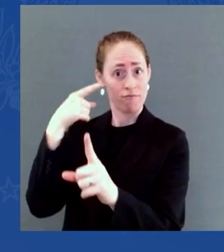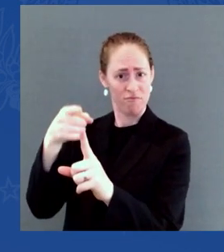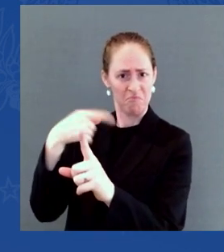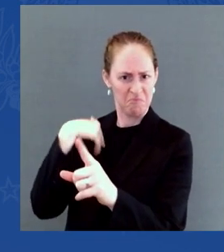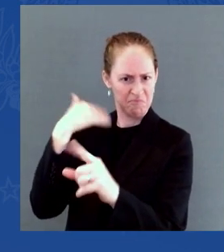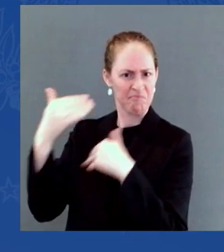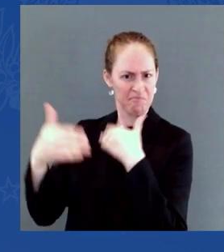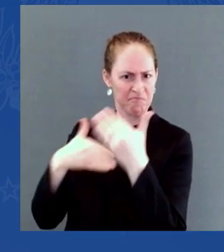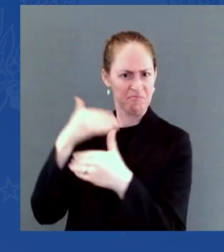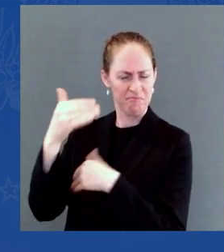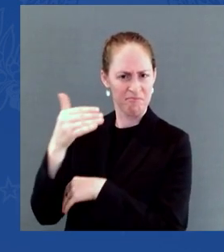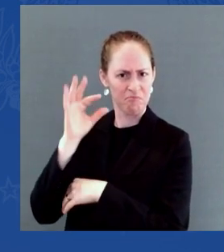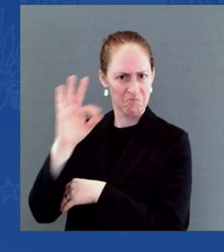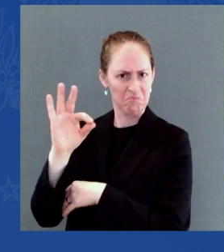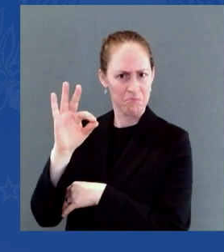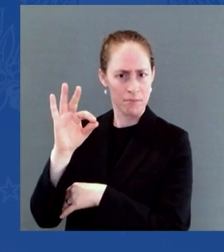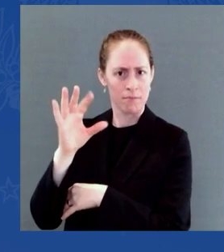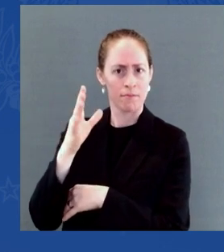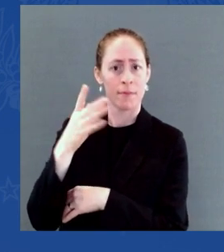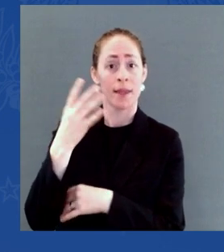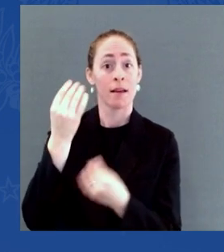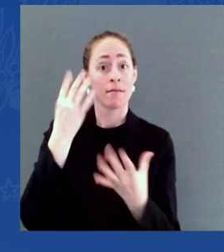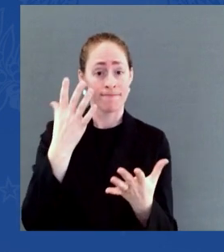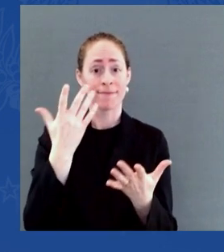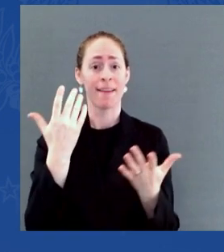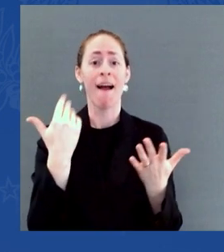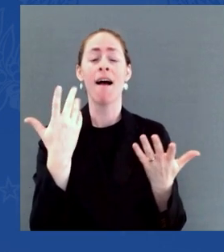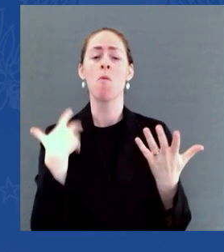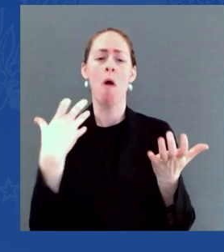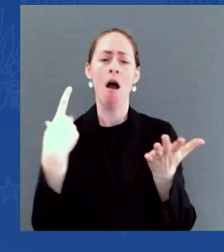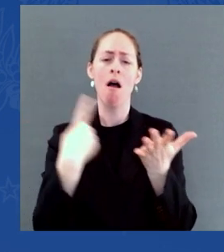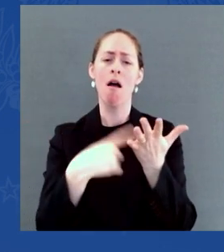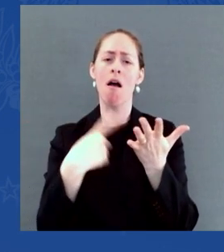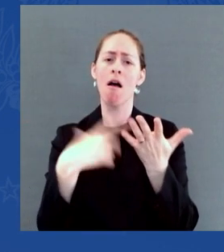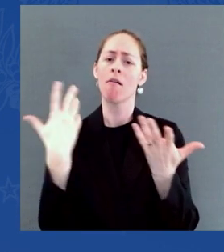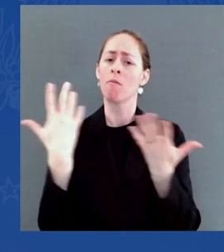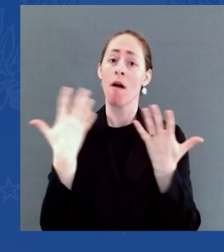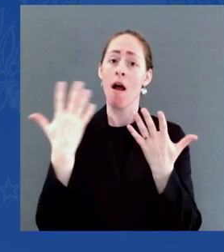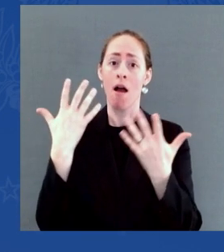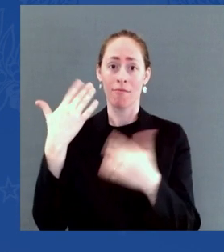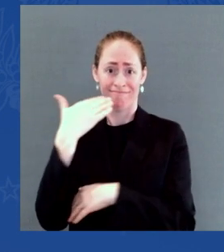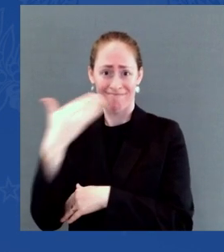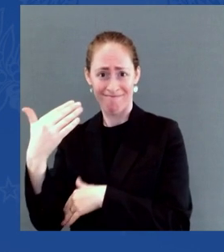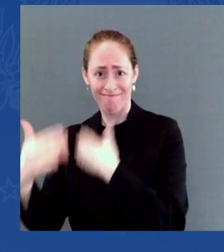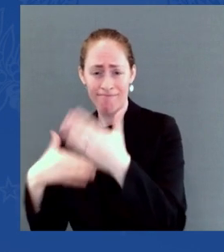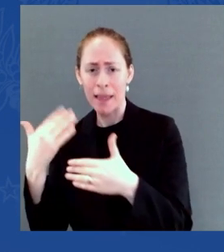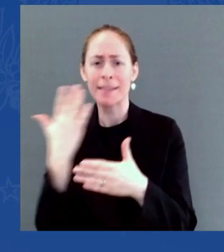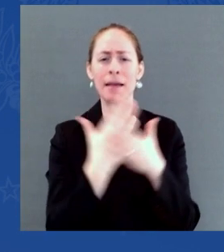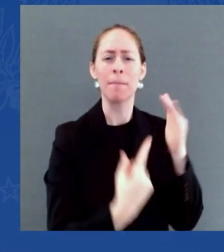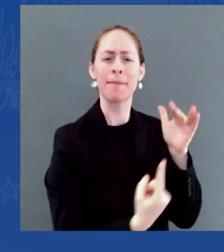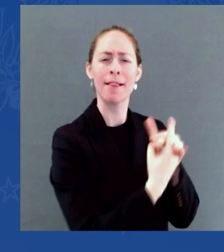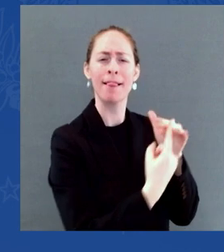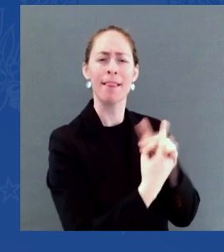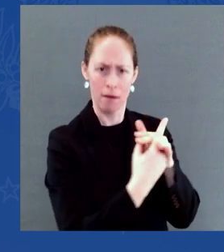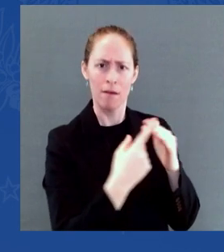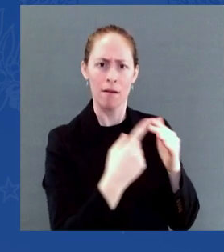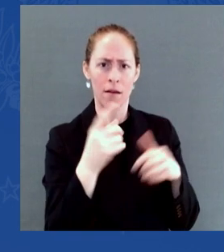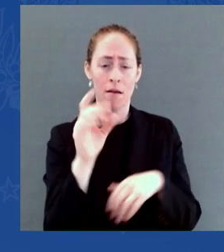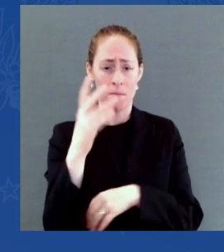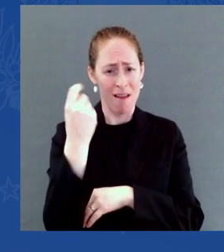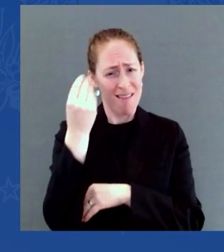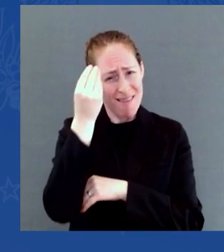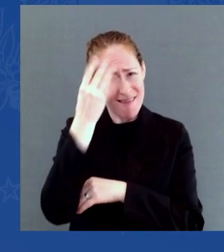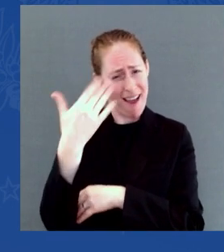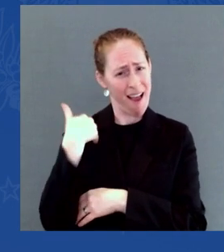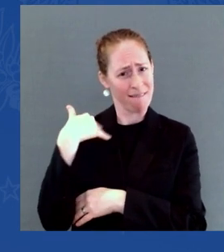those actions are already starting to pay off for American families. First, however, I want to quickly reiterate what